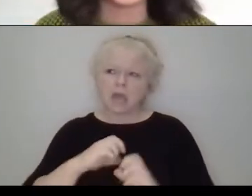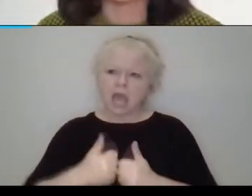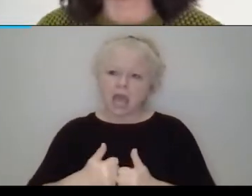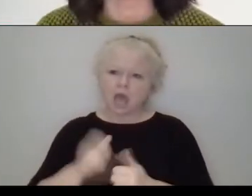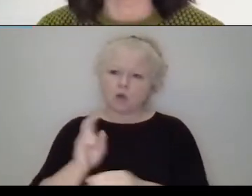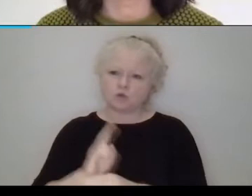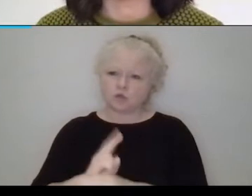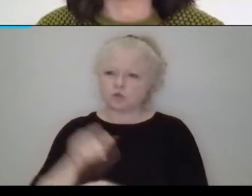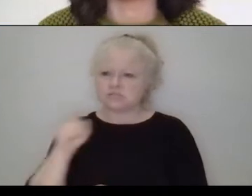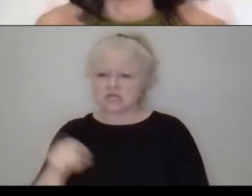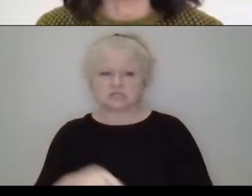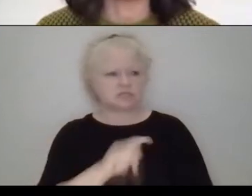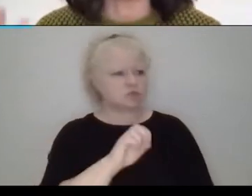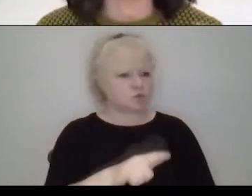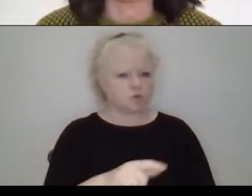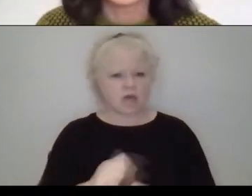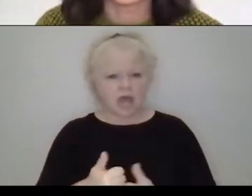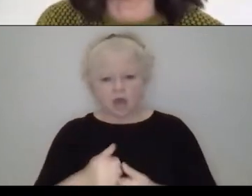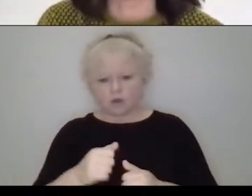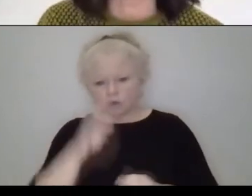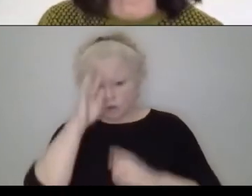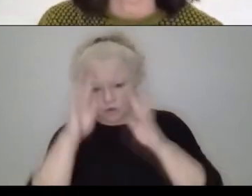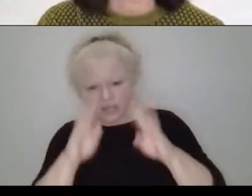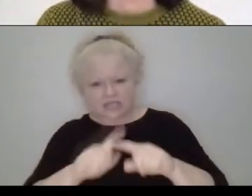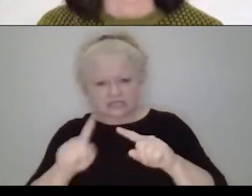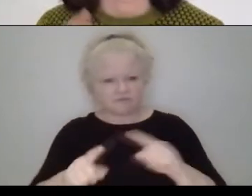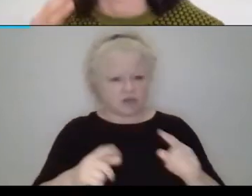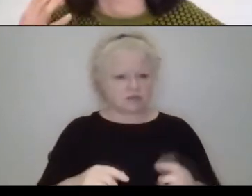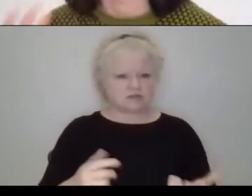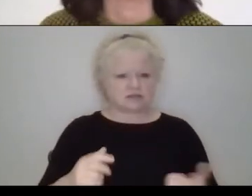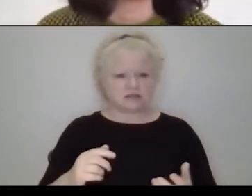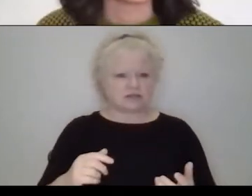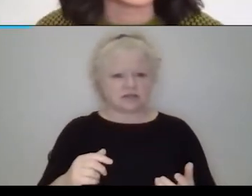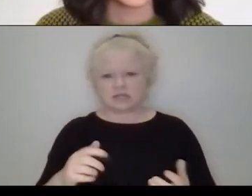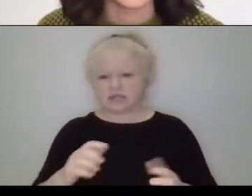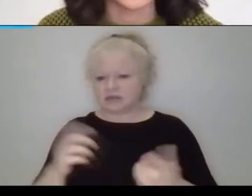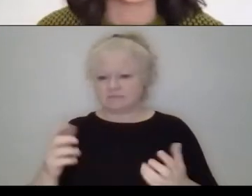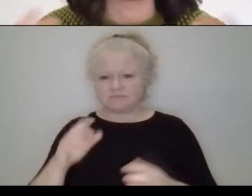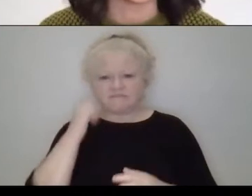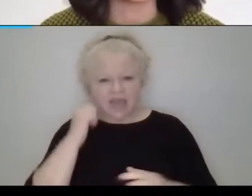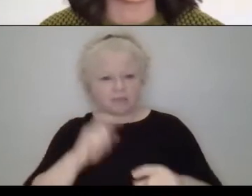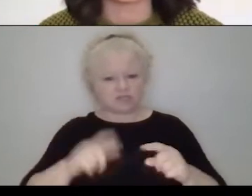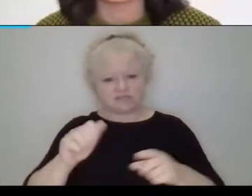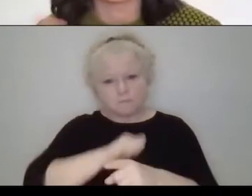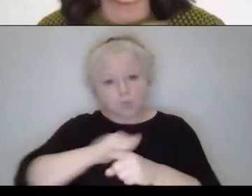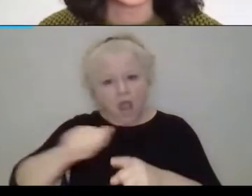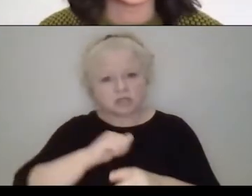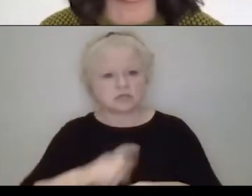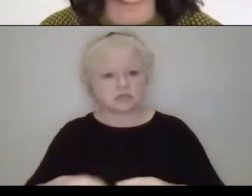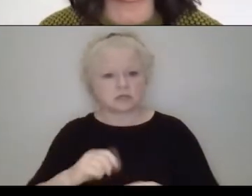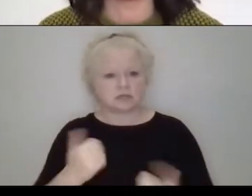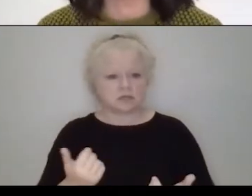as a tool? Or what would it take to create mythologies for better like human practices? Or how can design find a better